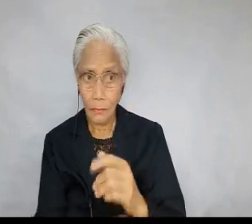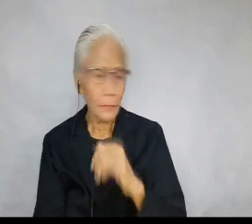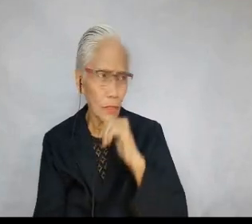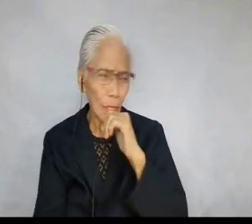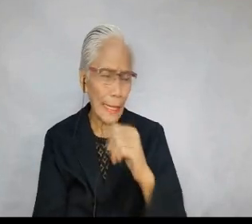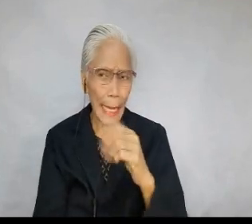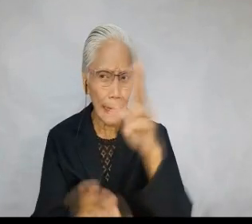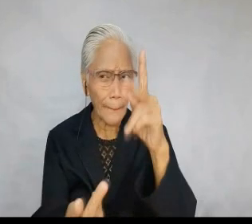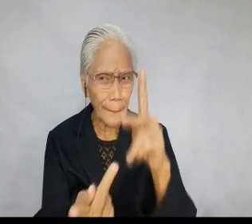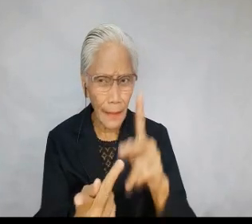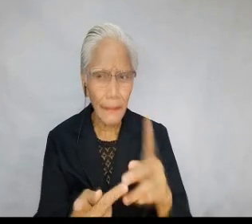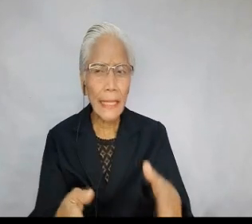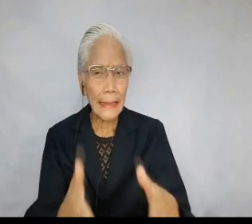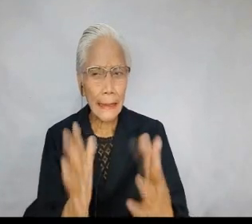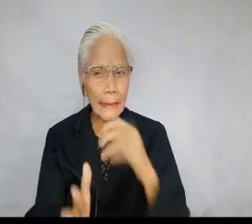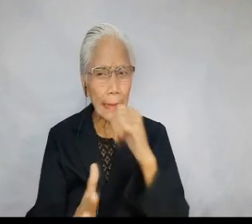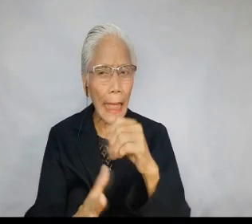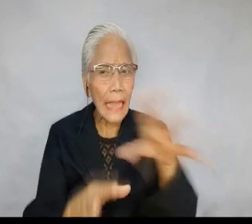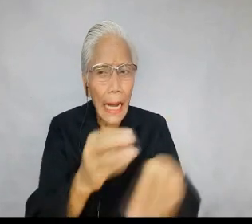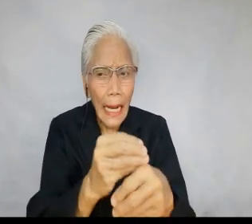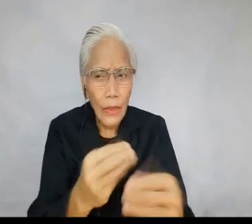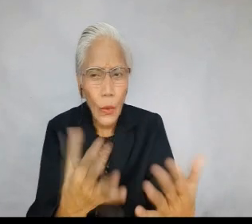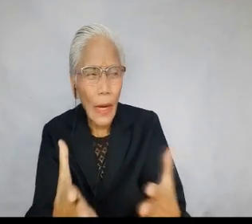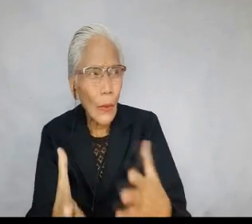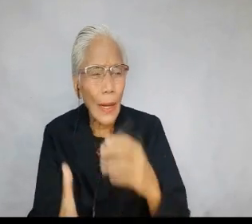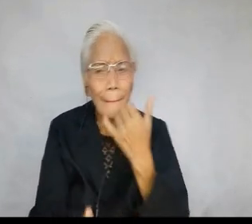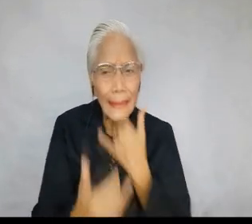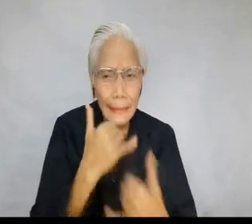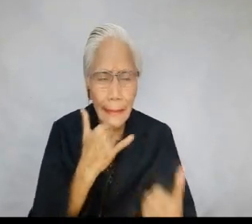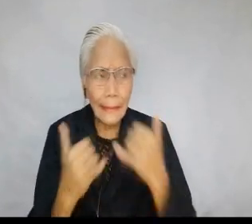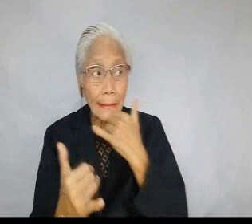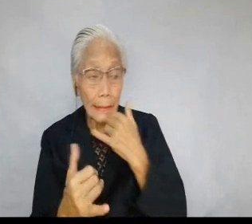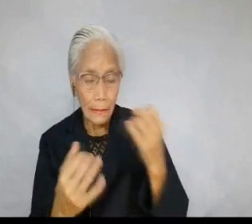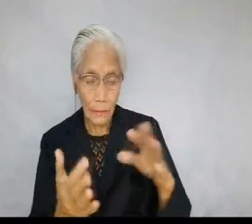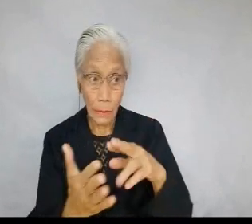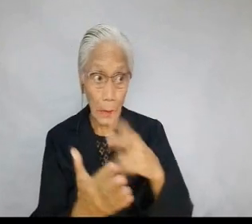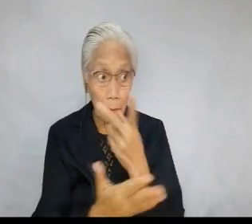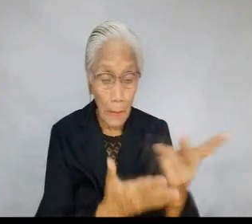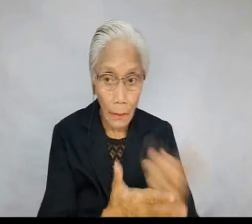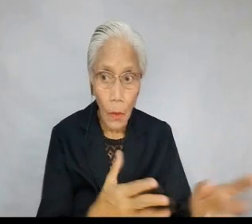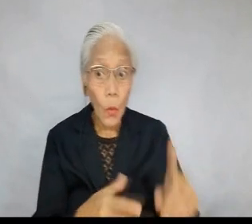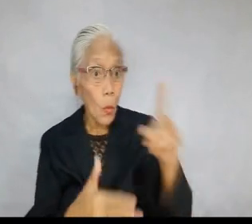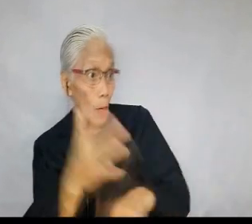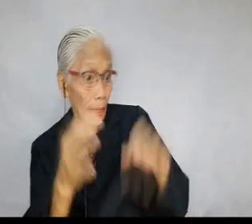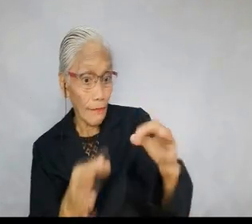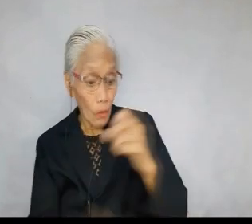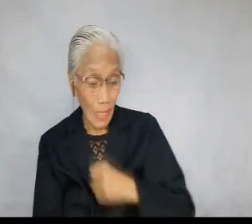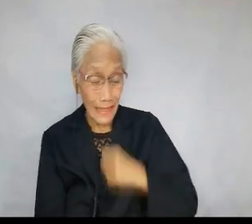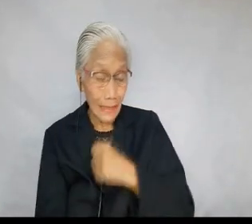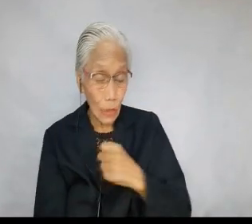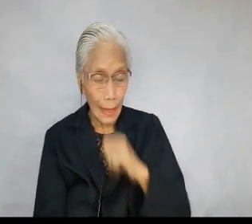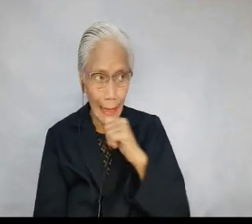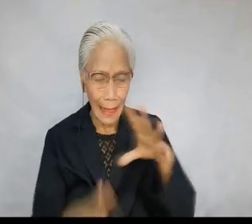have wronged. 26. Yeah, we are not perfect. 27. us not add to our imperfections by not admitting our faults and failures.